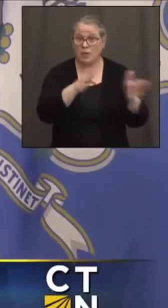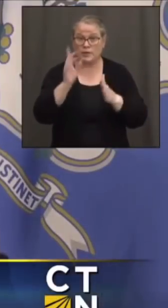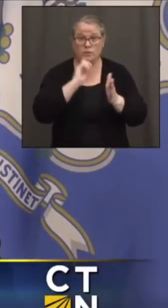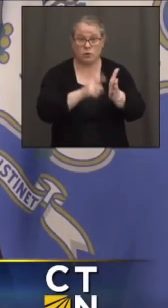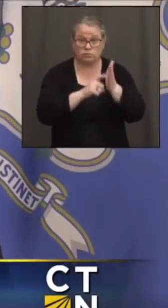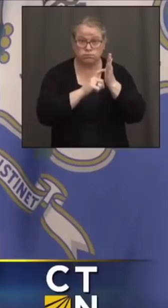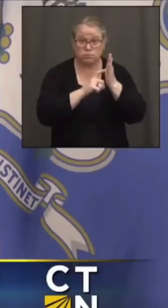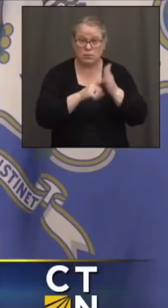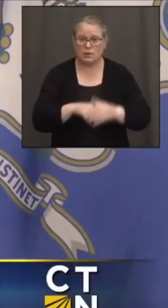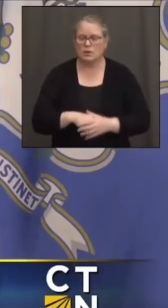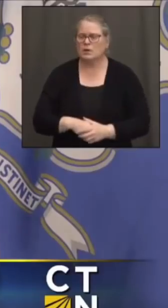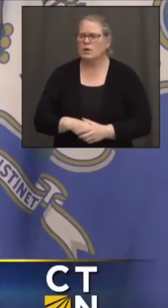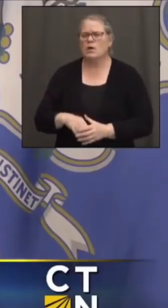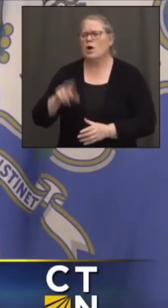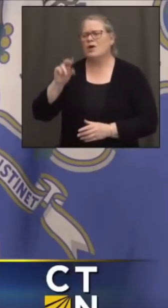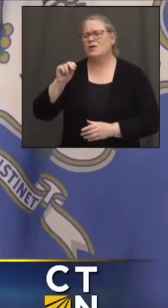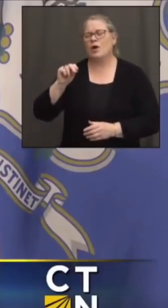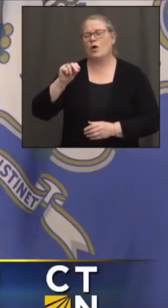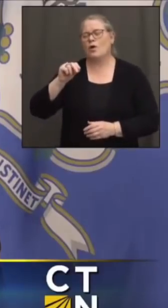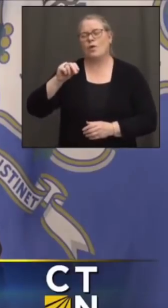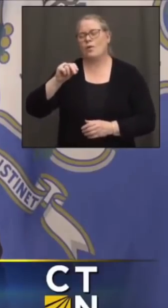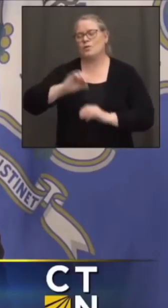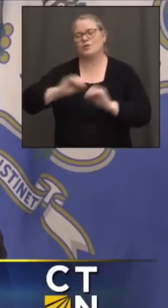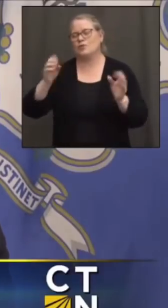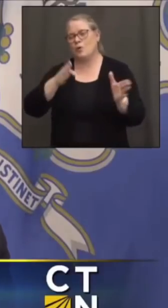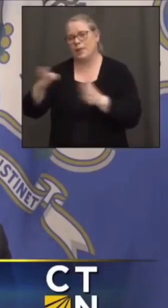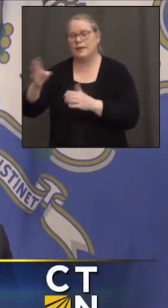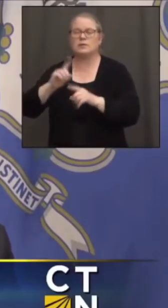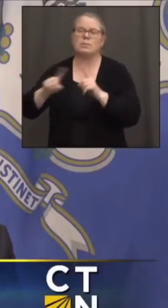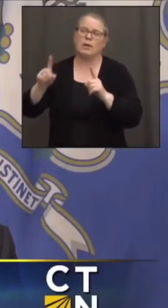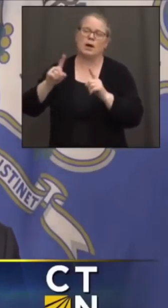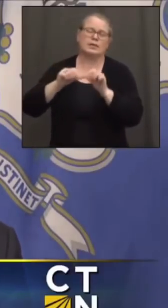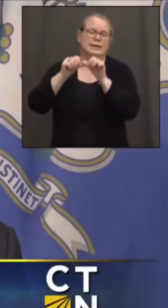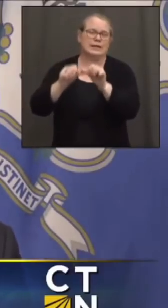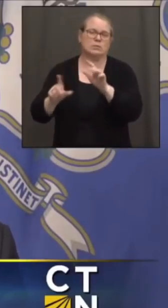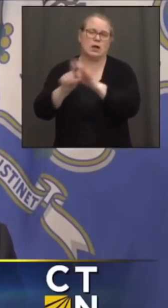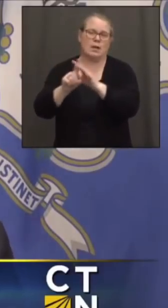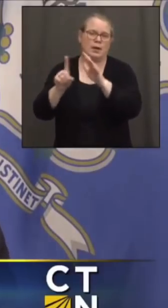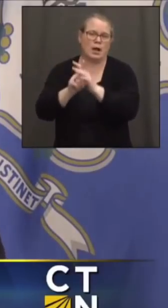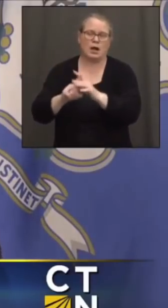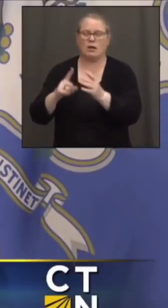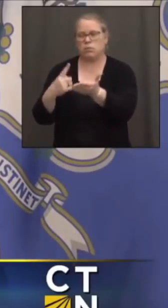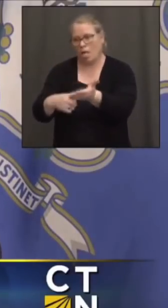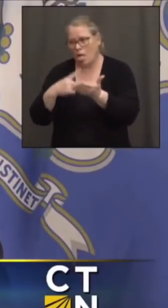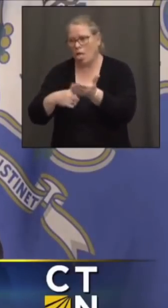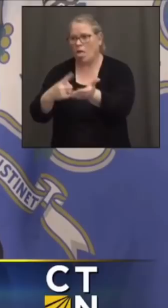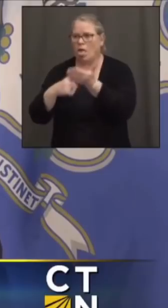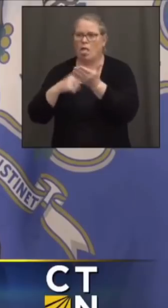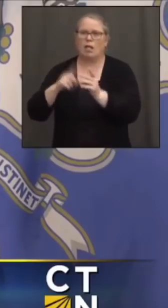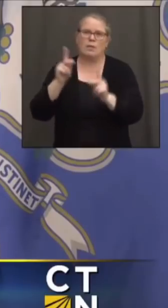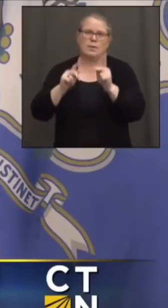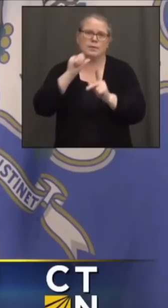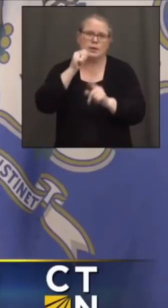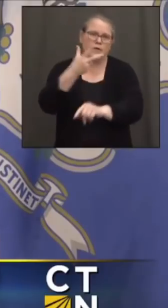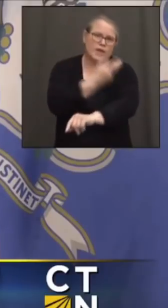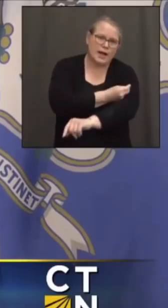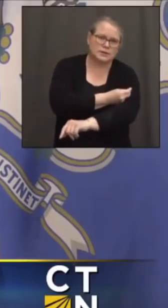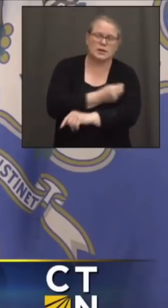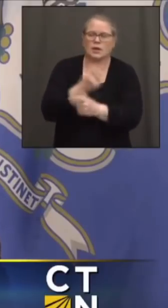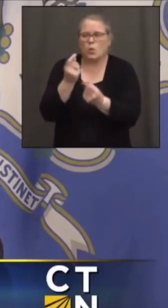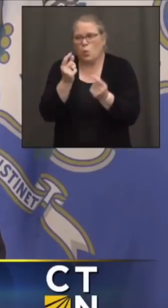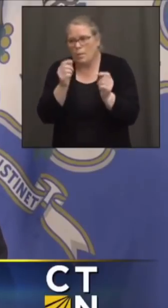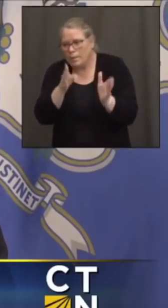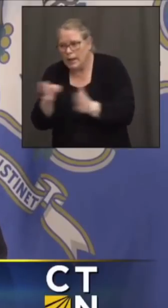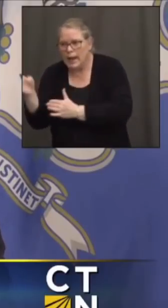for that, but, you this keeps coming up, what if people don't get vaccinated, are there plans this way, are